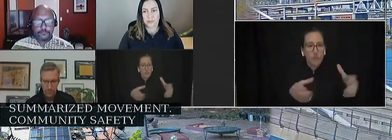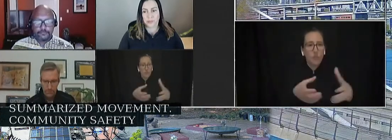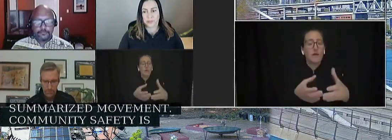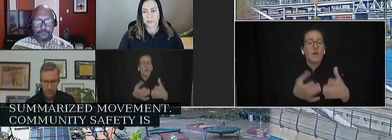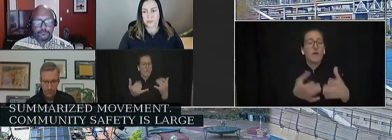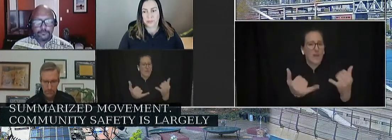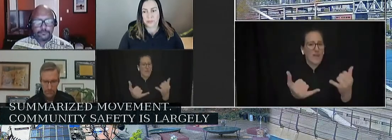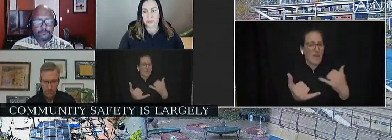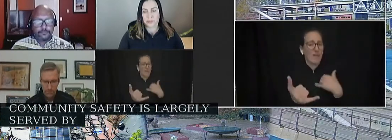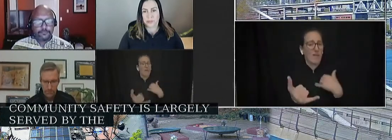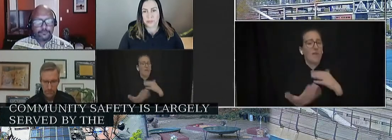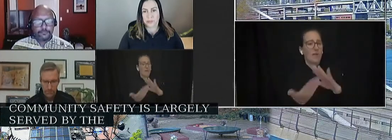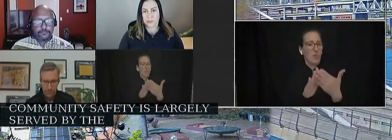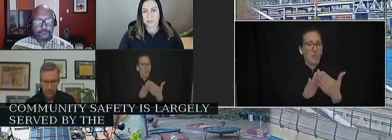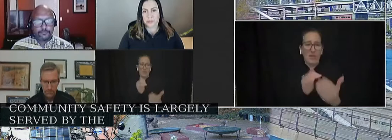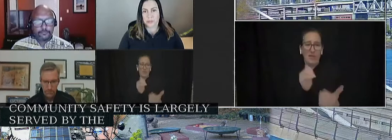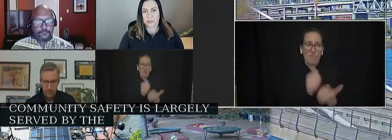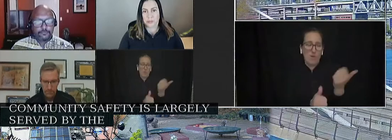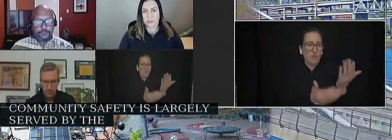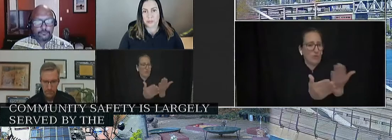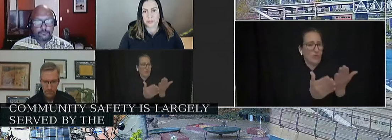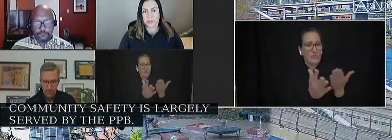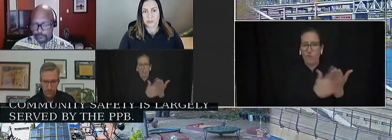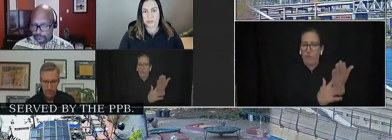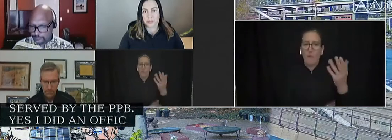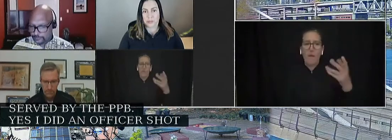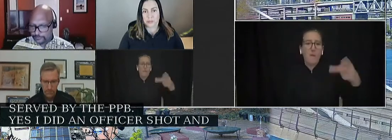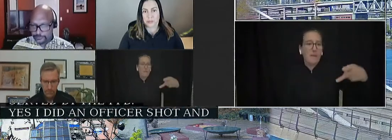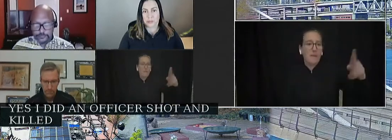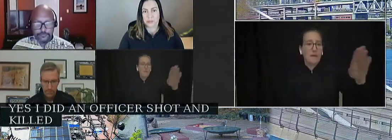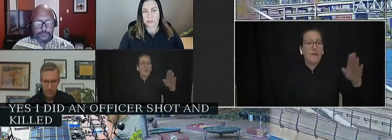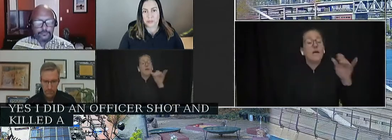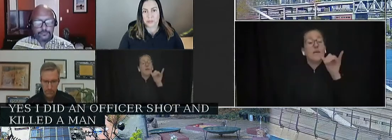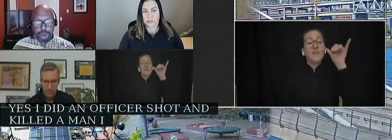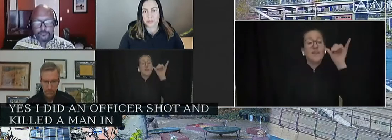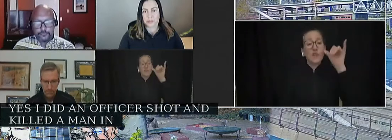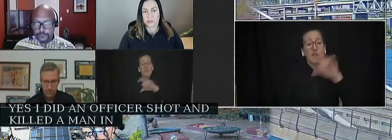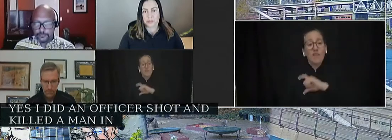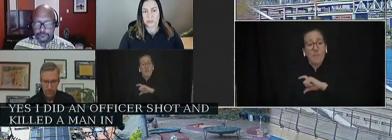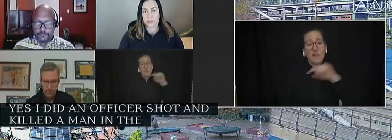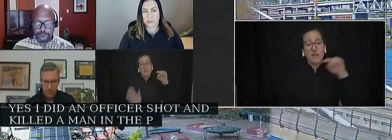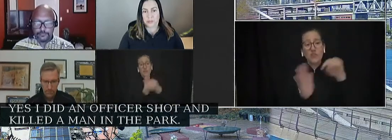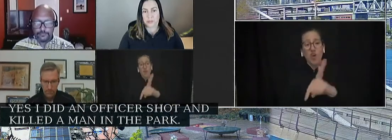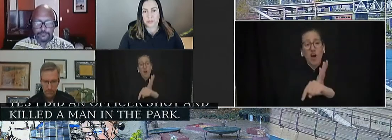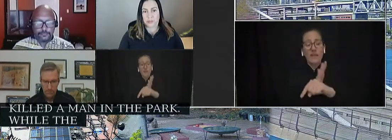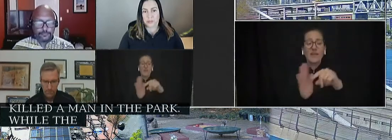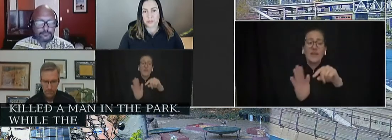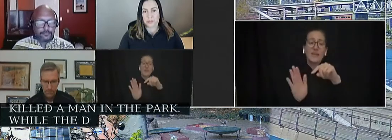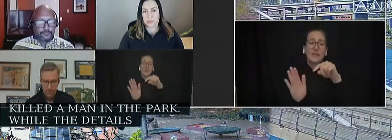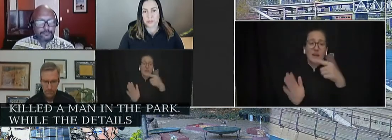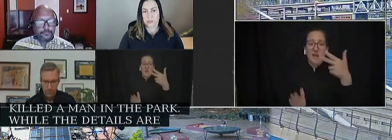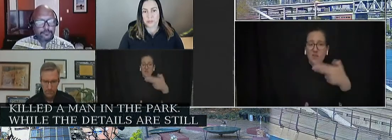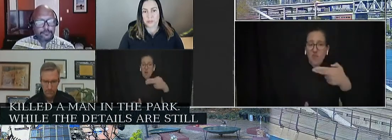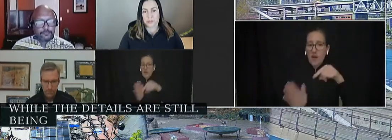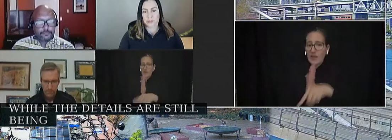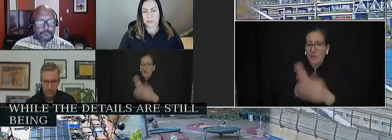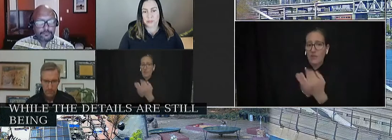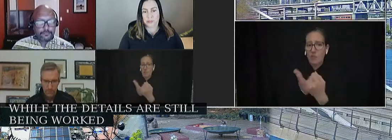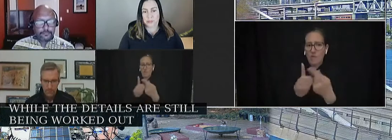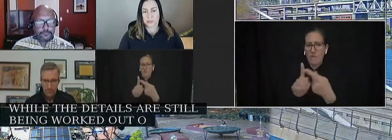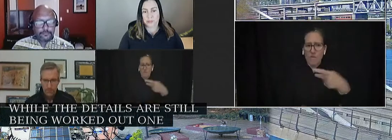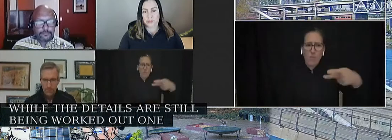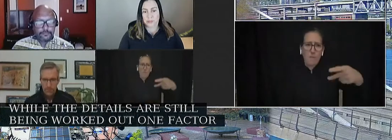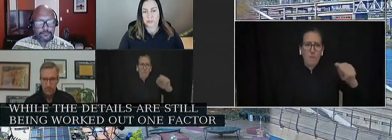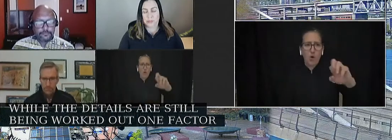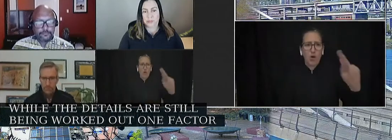the PPB. Yesterday, an officer shot and killed a man in Lentz Park. While the details of the altercation are still being worked out, one fact remains crystal clear.